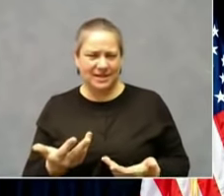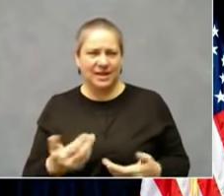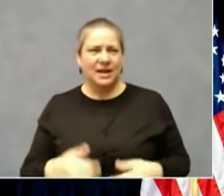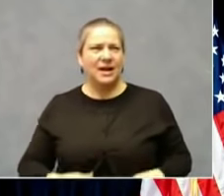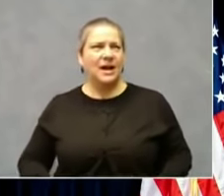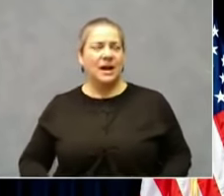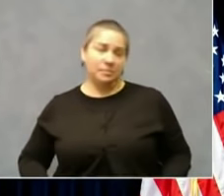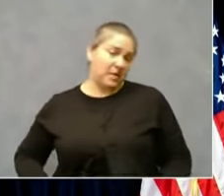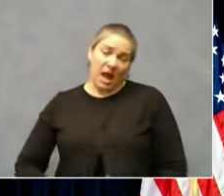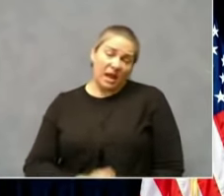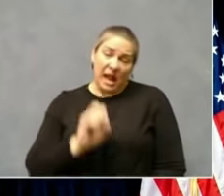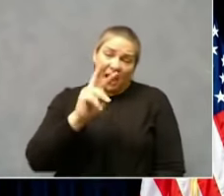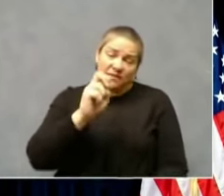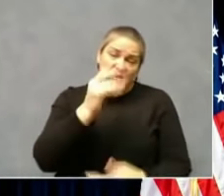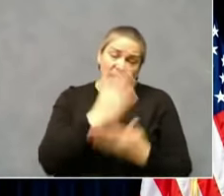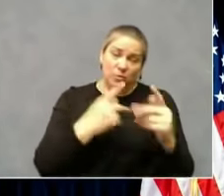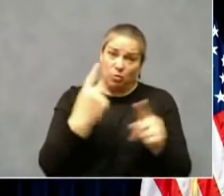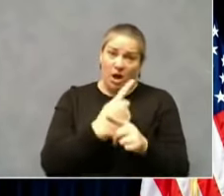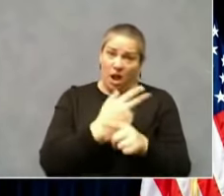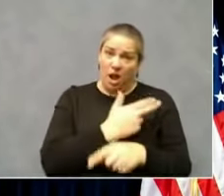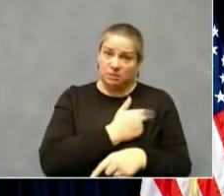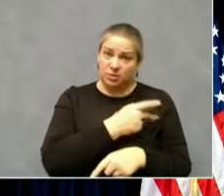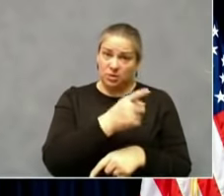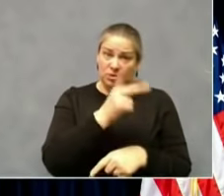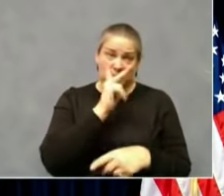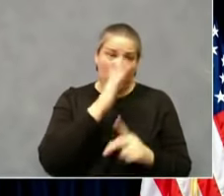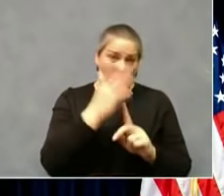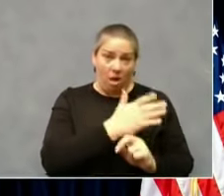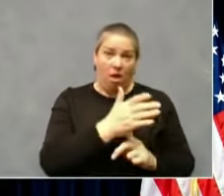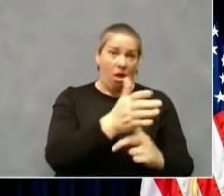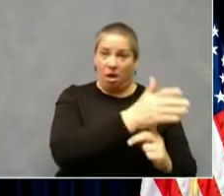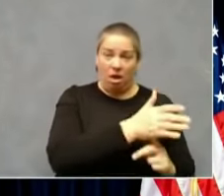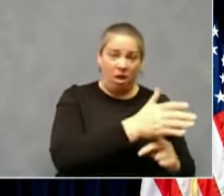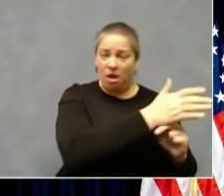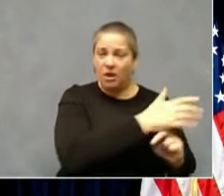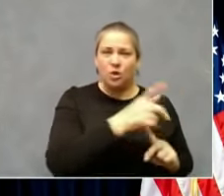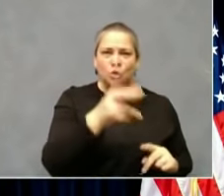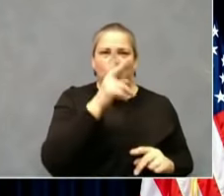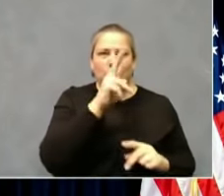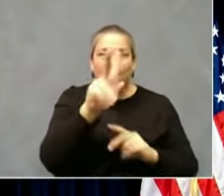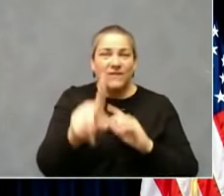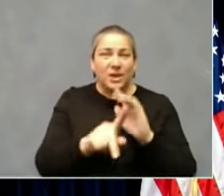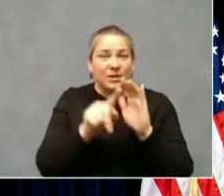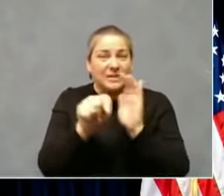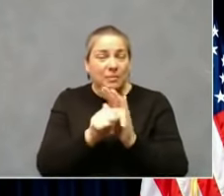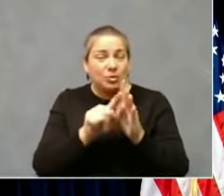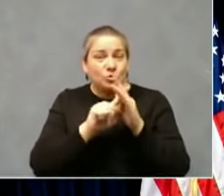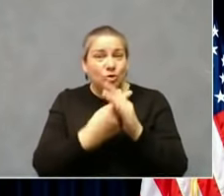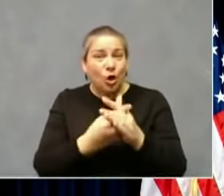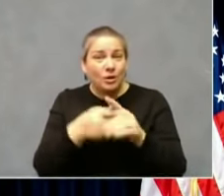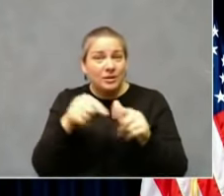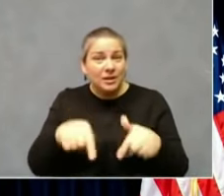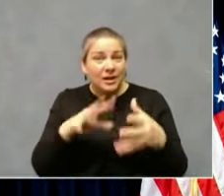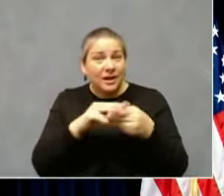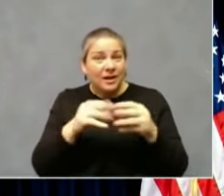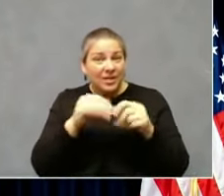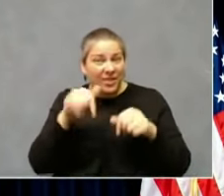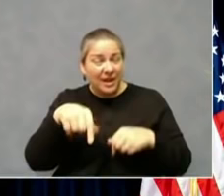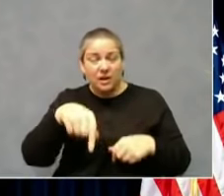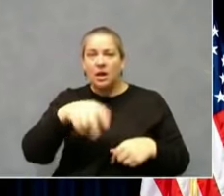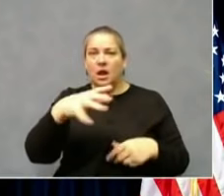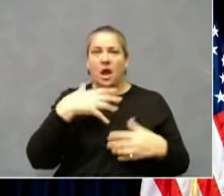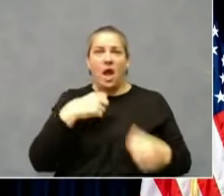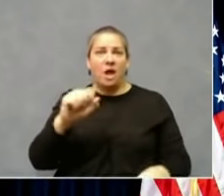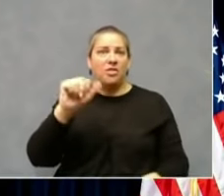And my goodness, you saw the video in the beginning. I mean, our our health care workers are worn down.